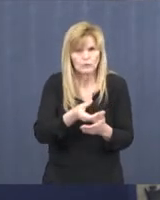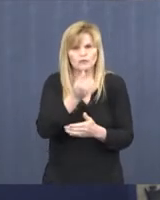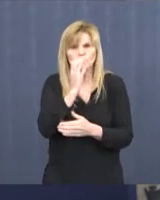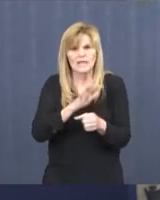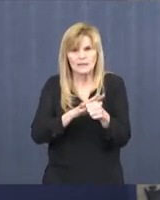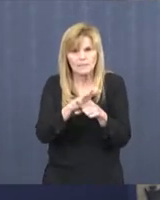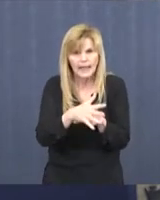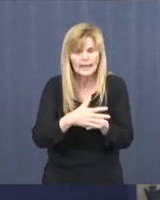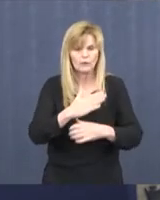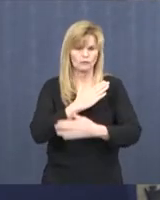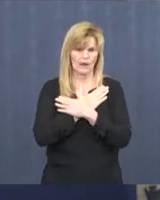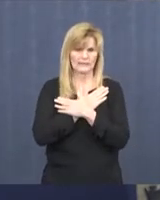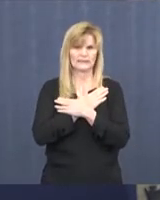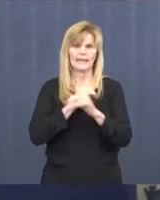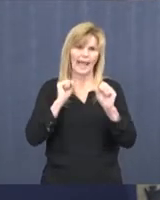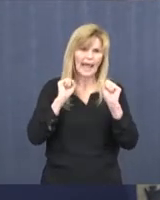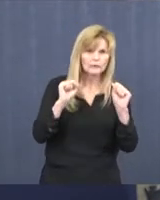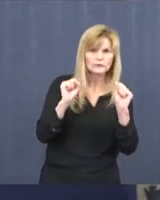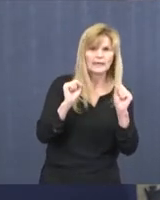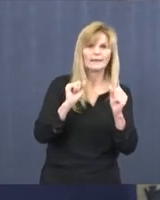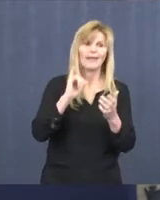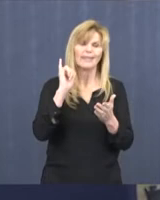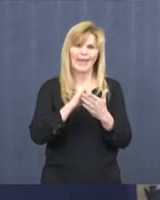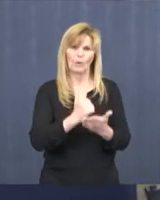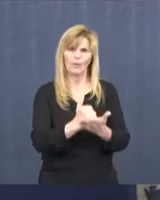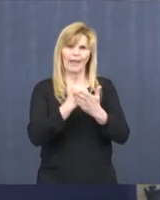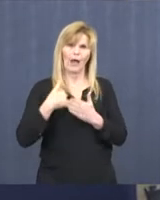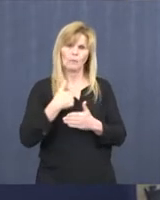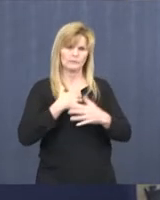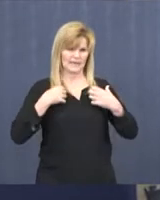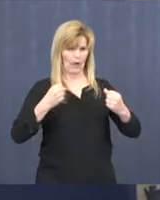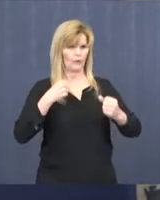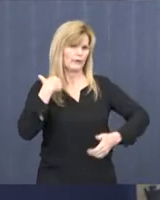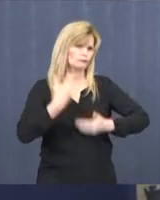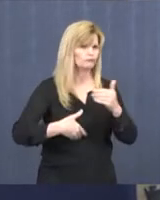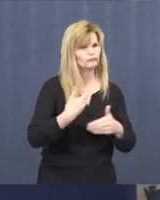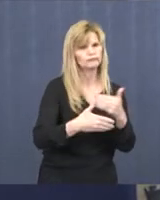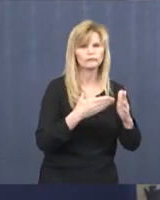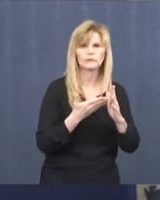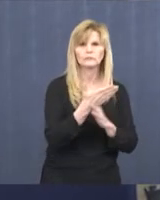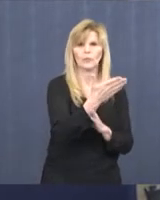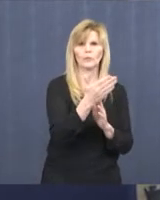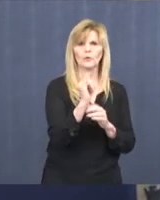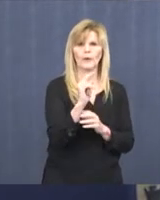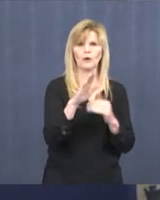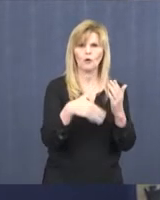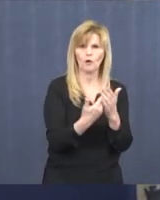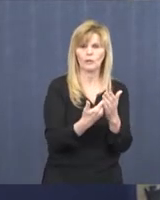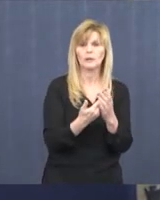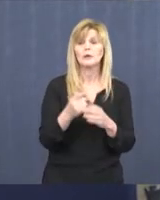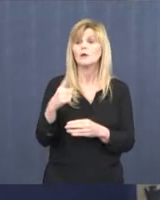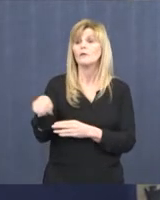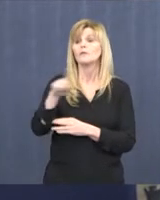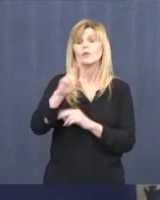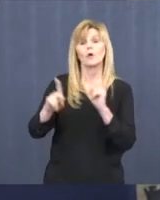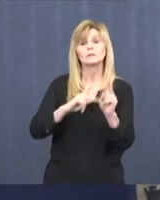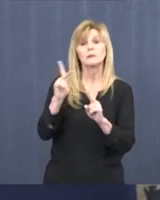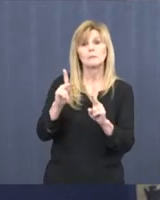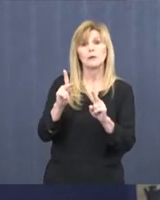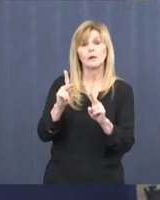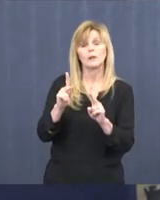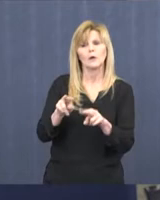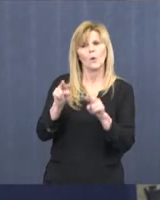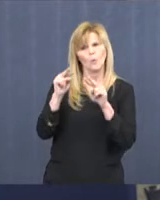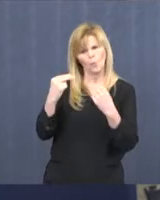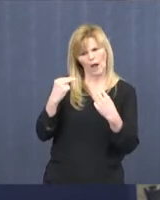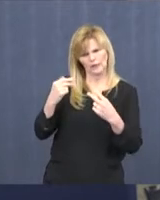exercising. All those things are going to help us get through this. The other thing that's really, really important is for those people to be monitoring their physical